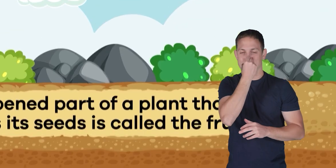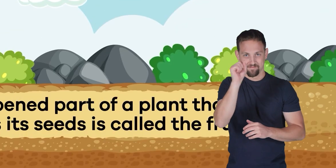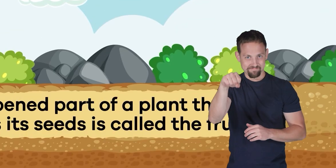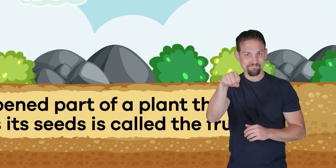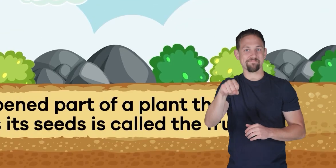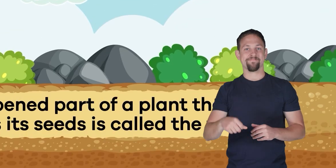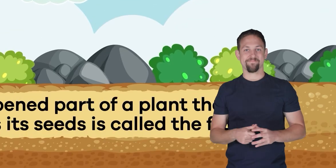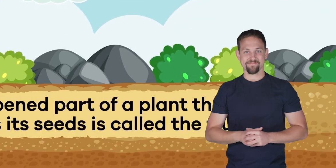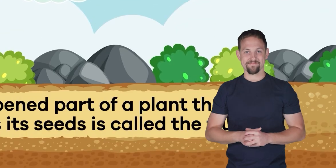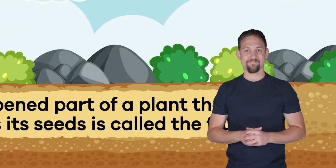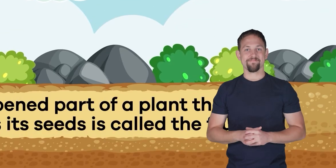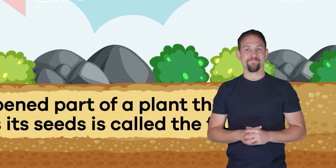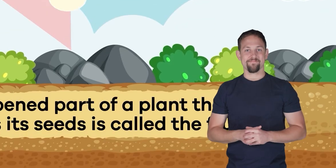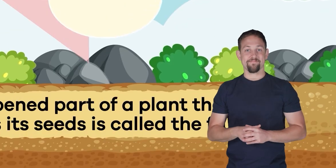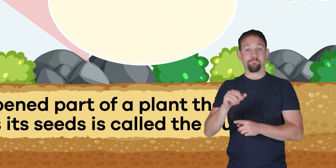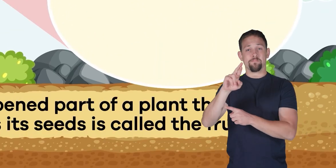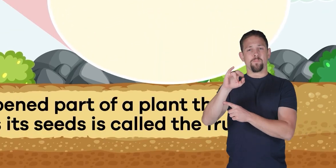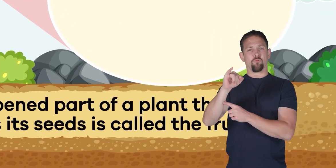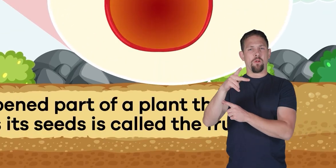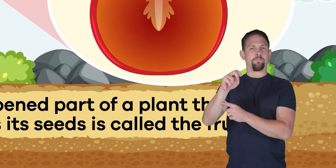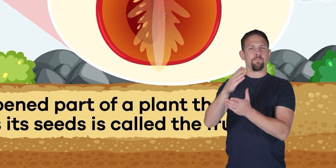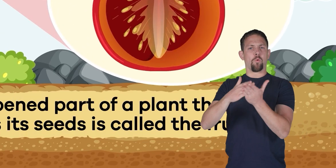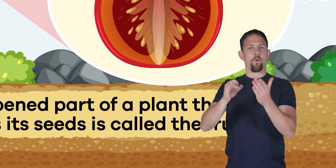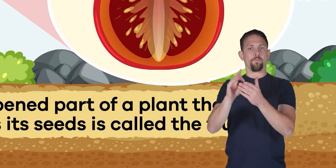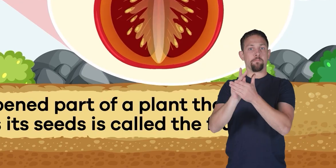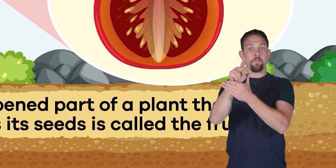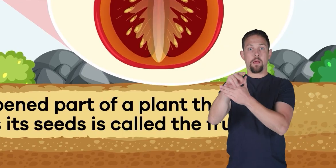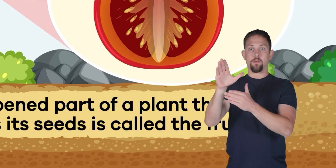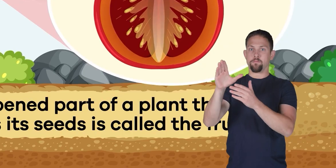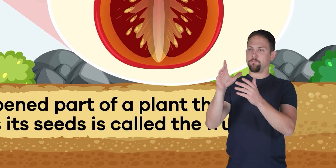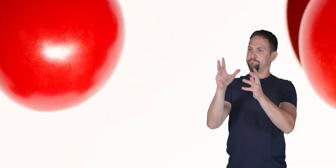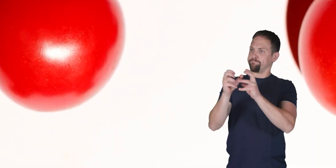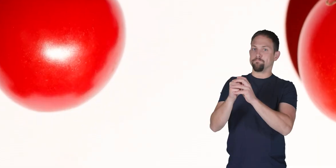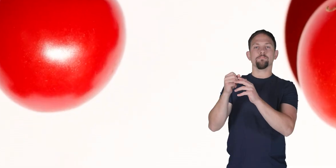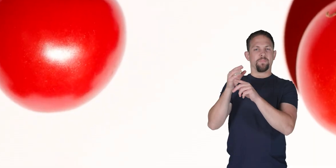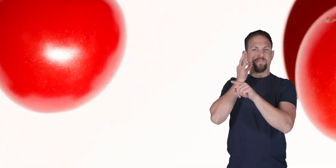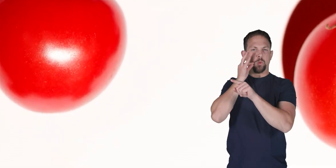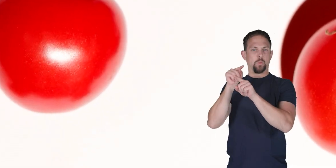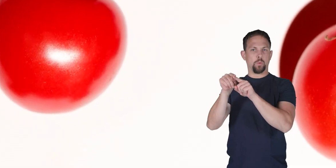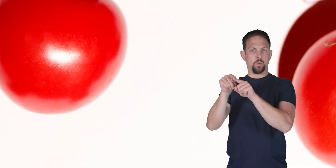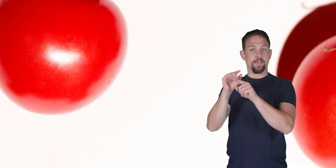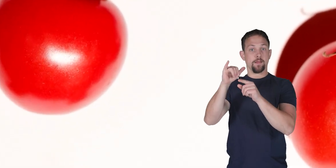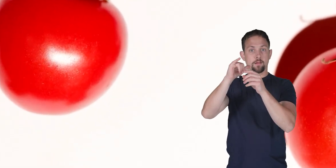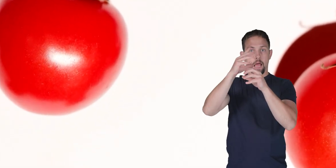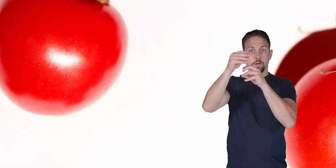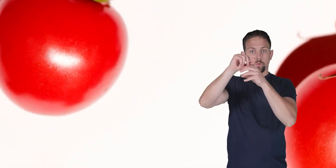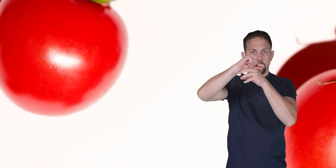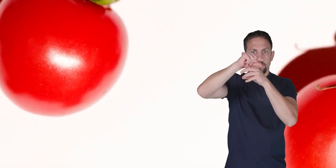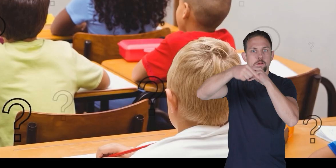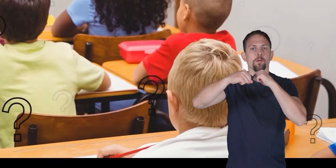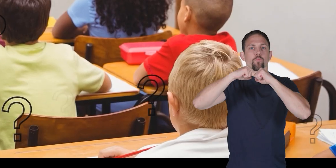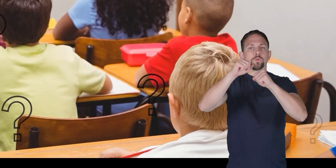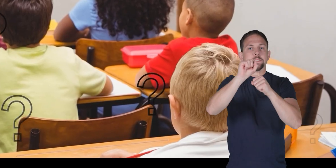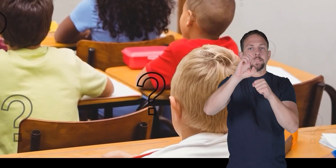flower the ripened part of a plant that contains its seeds is called the fruit its outer covering protects the seeds inside